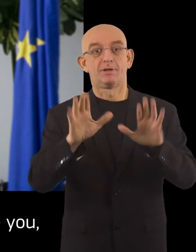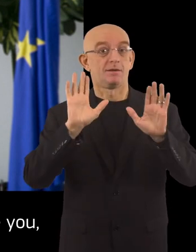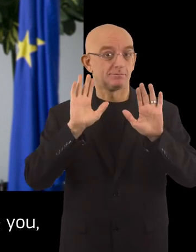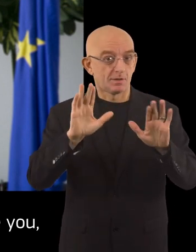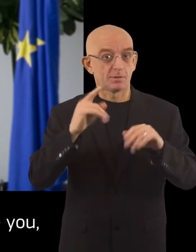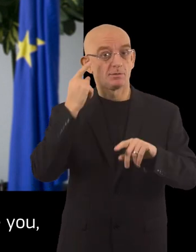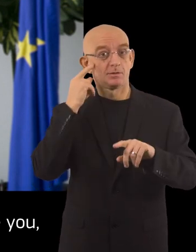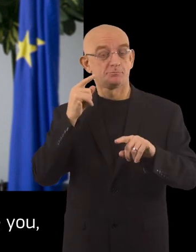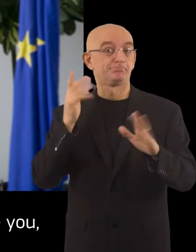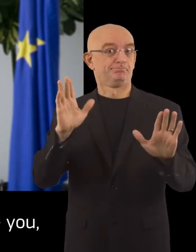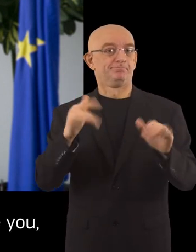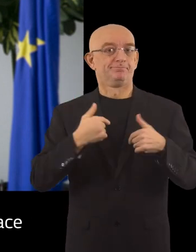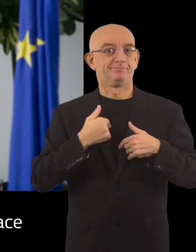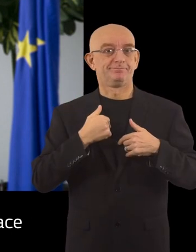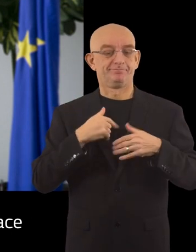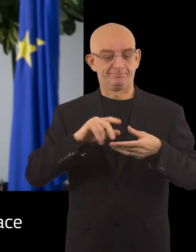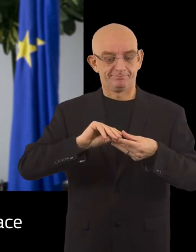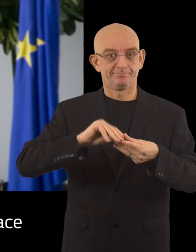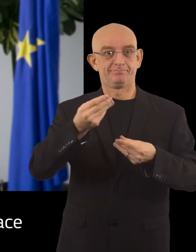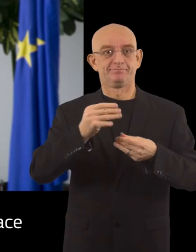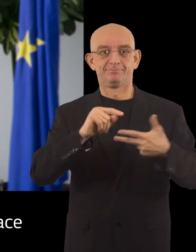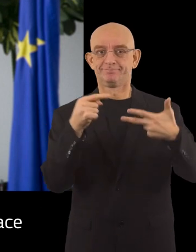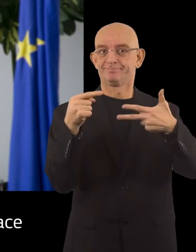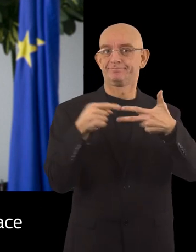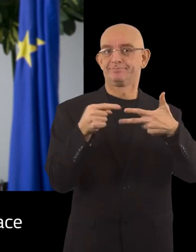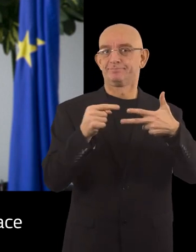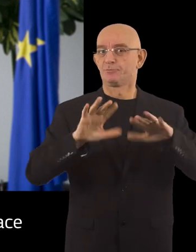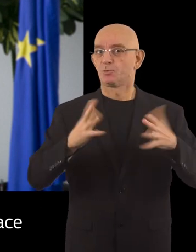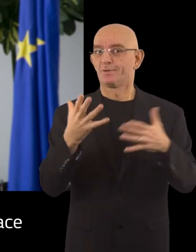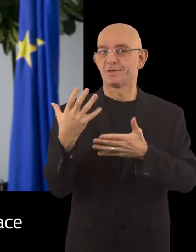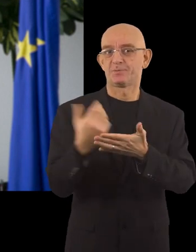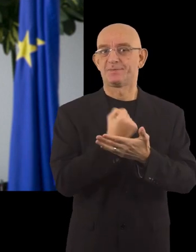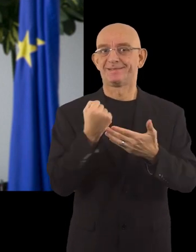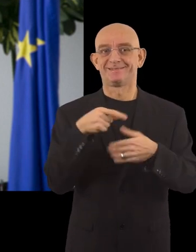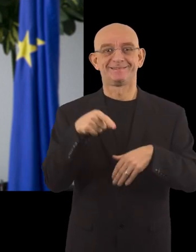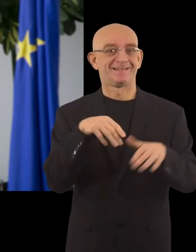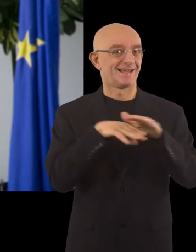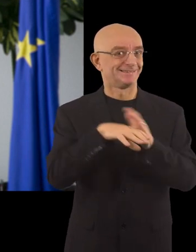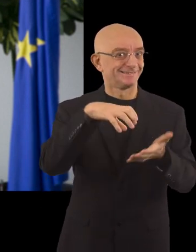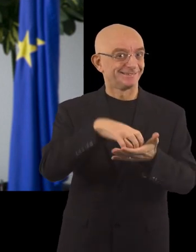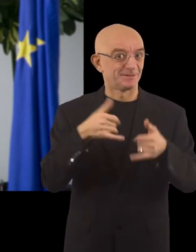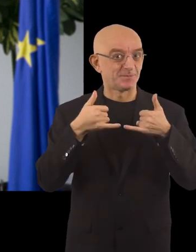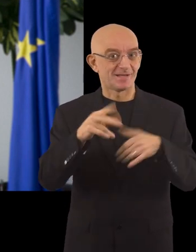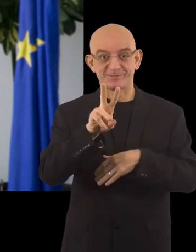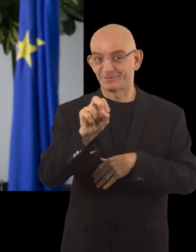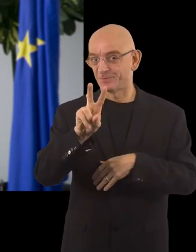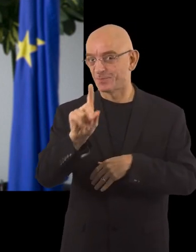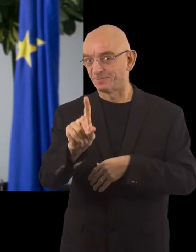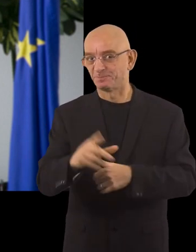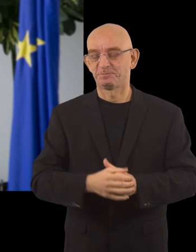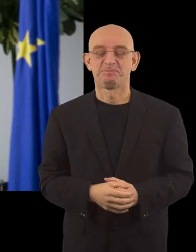Finally, now I have the honour to announce you which city is the winner of the second place of the Access City Award 2021.